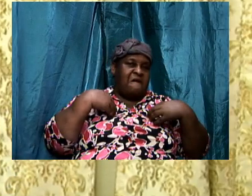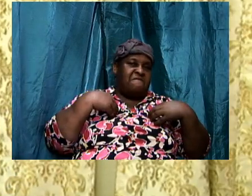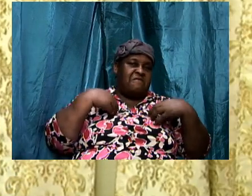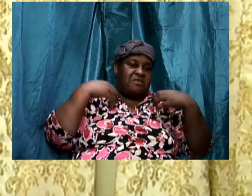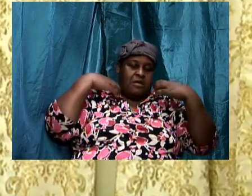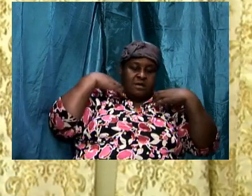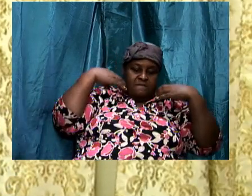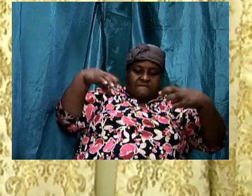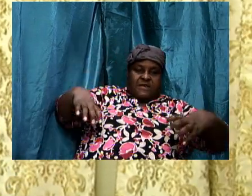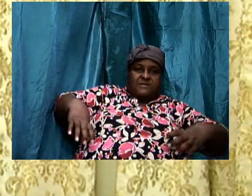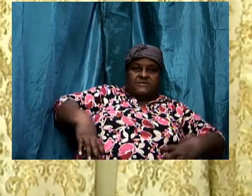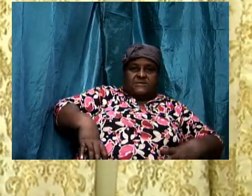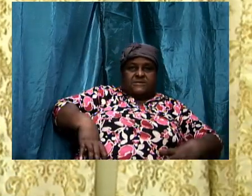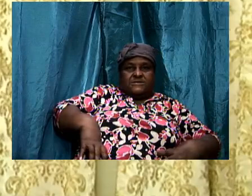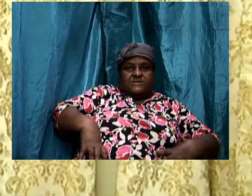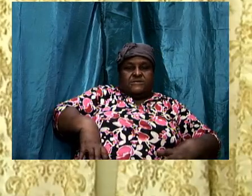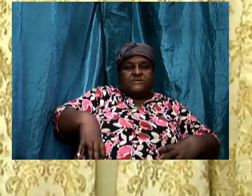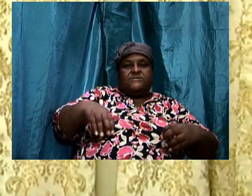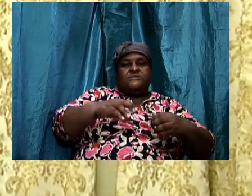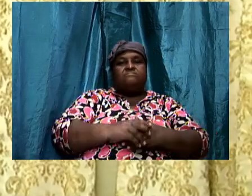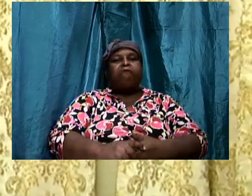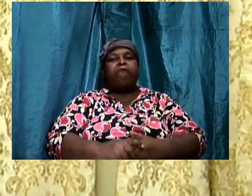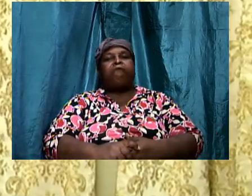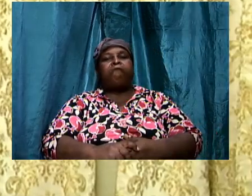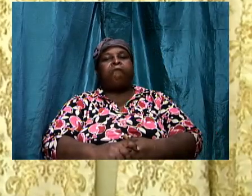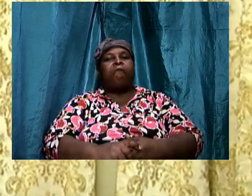even if they have